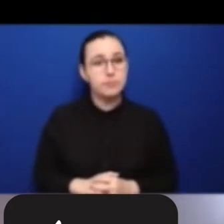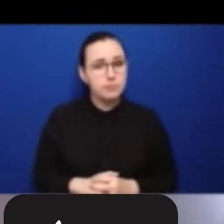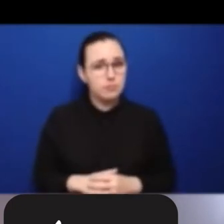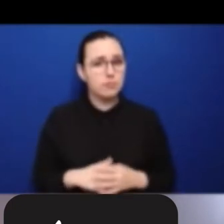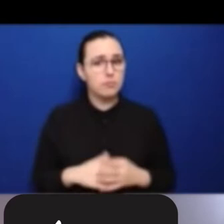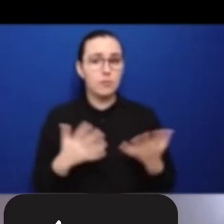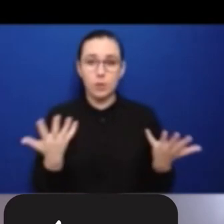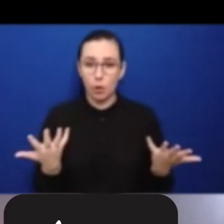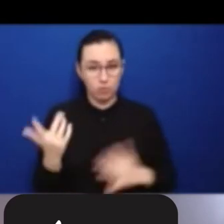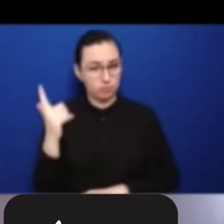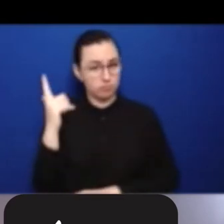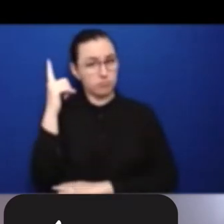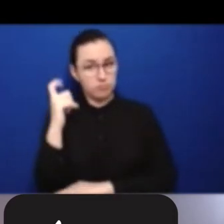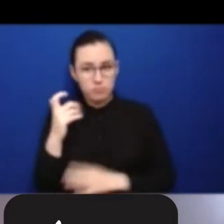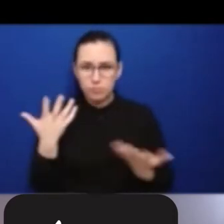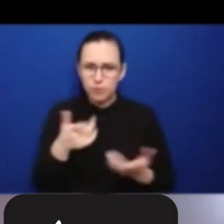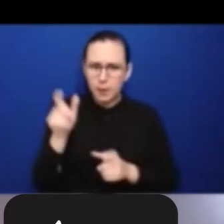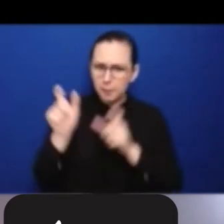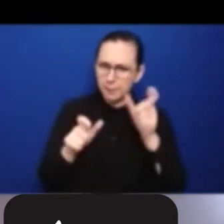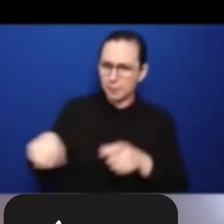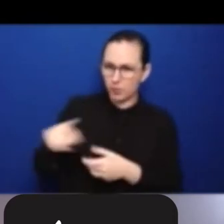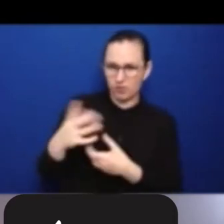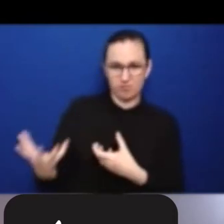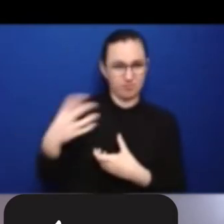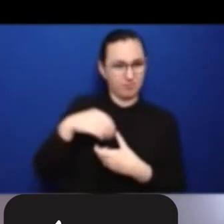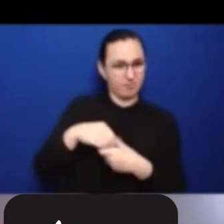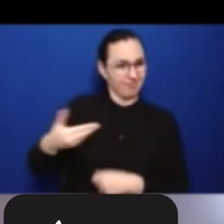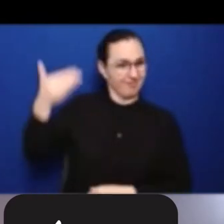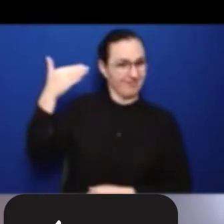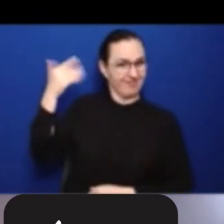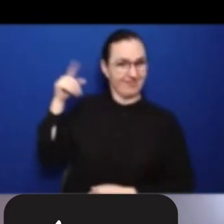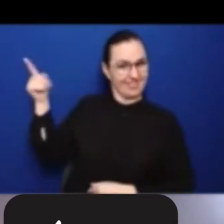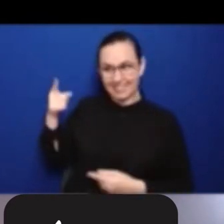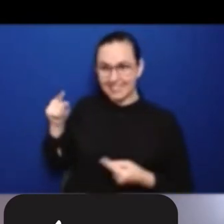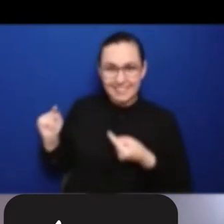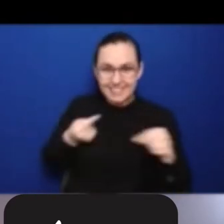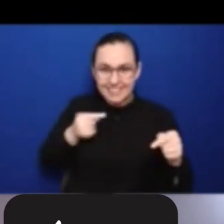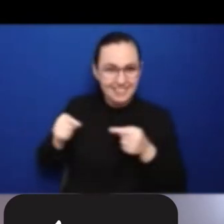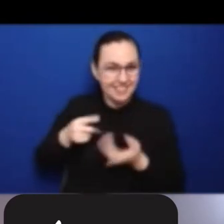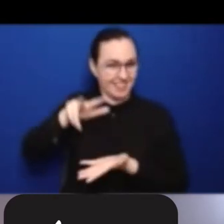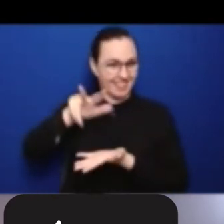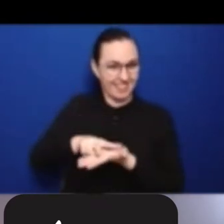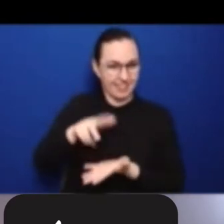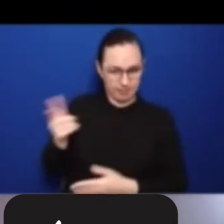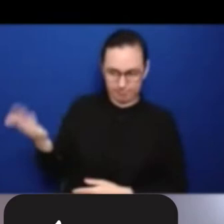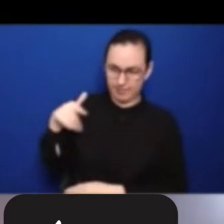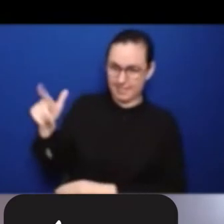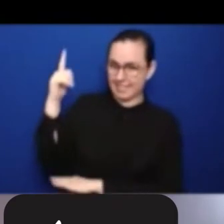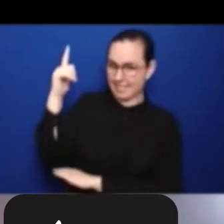and move from that into the research seminar. So things today,